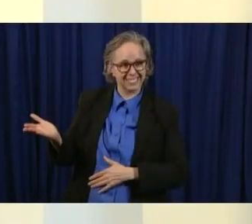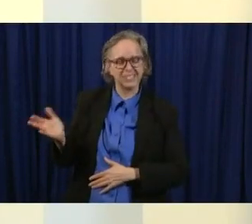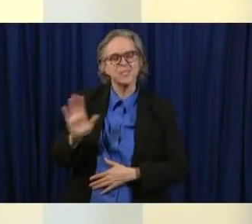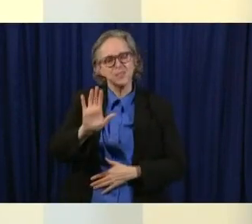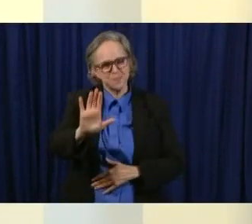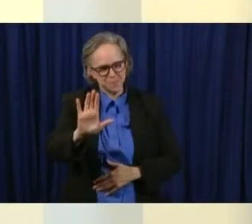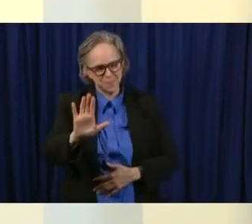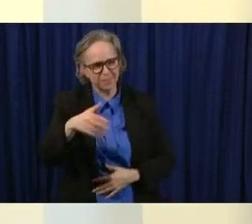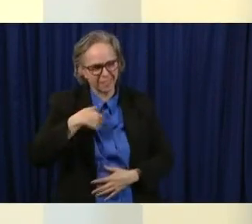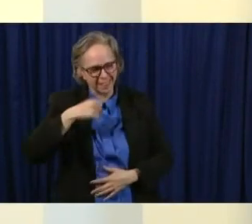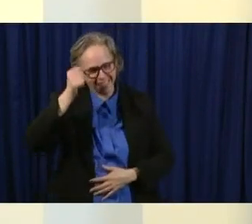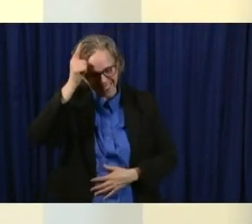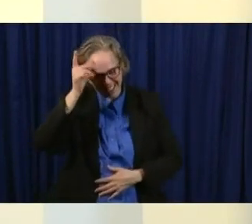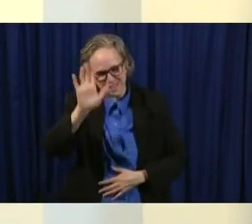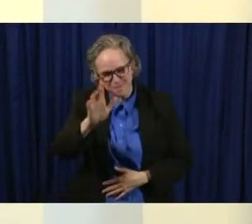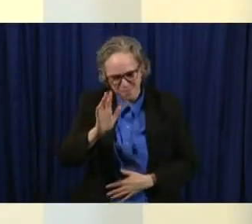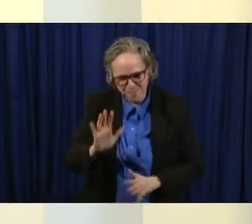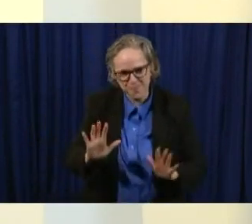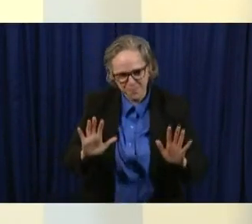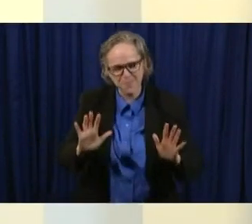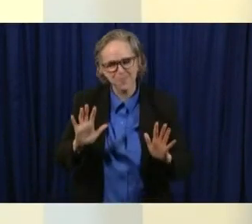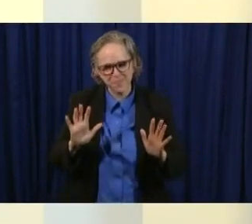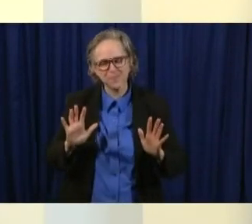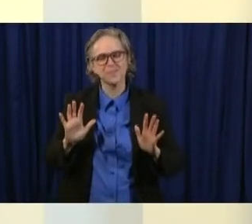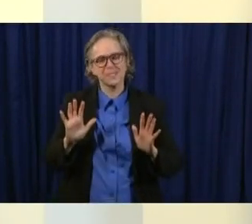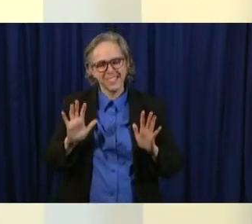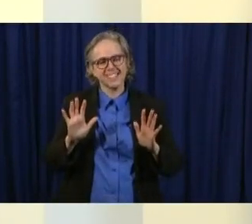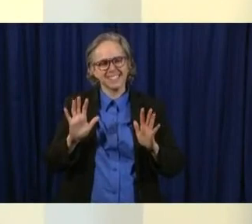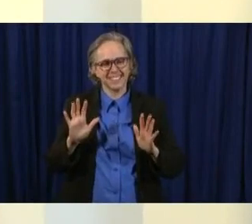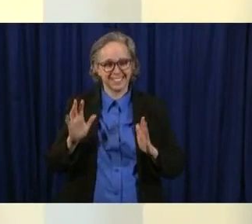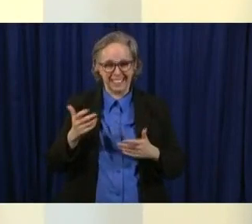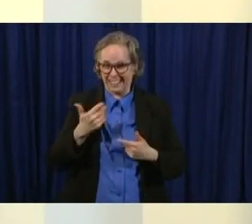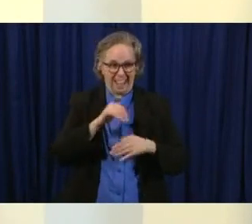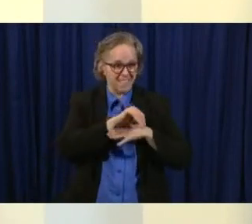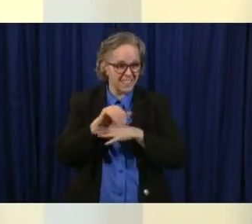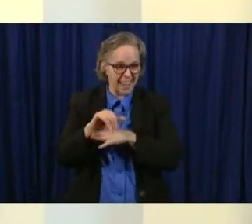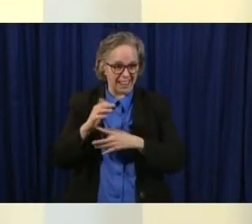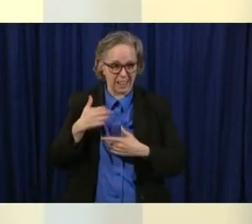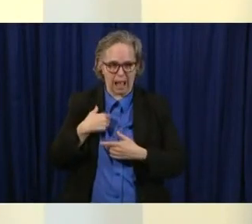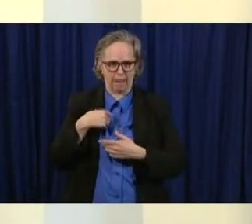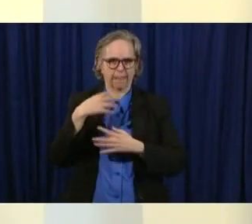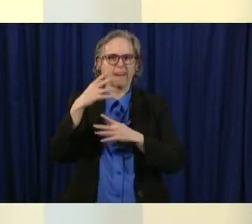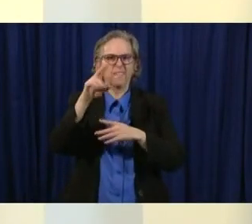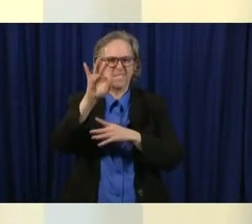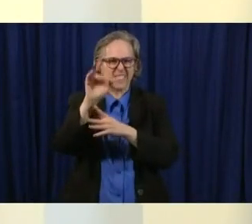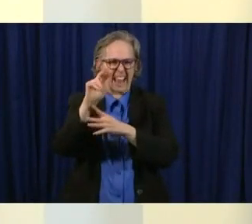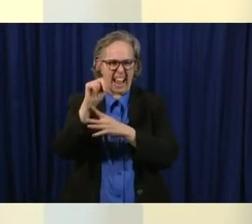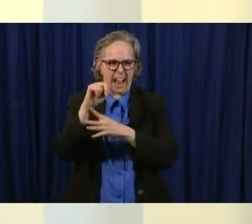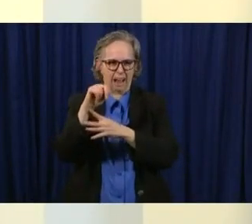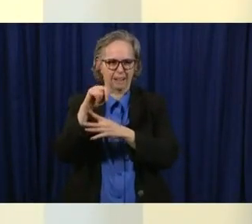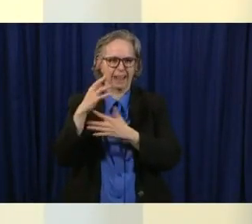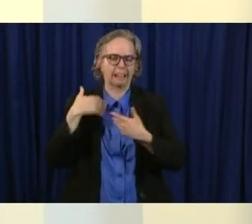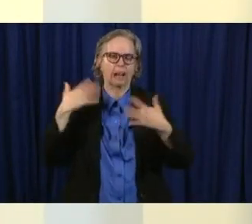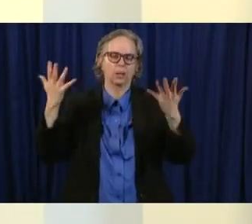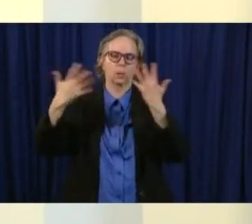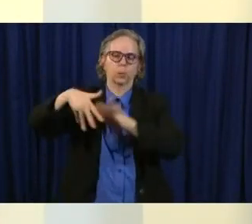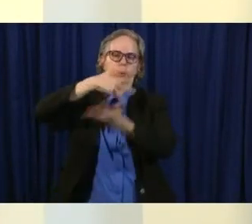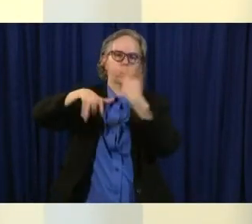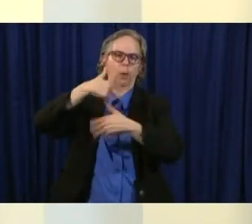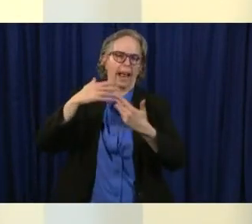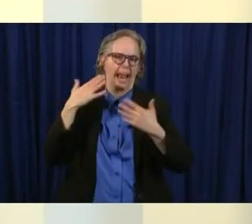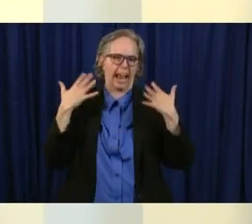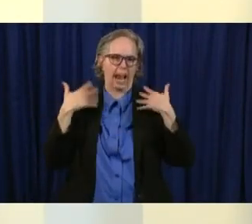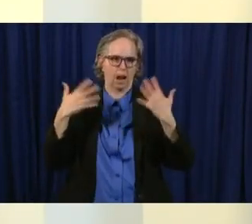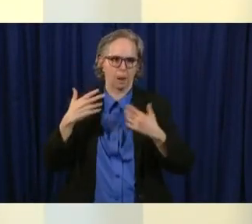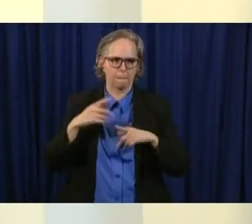one because i'm one of those people that has a fan going at night and wants lots of air movement and so you know in other cultures this has become